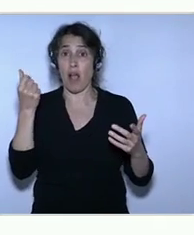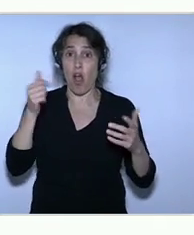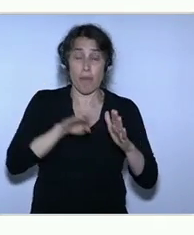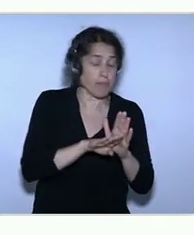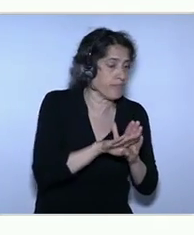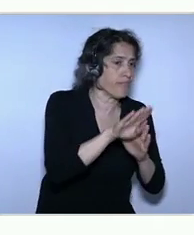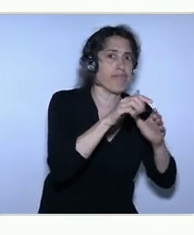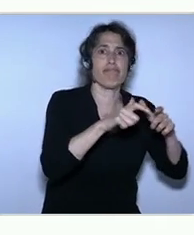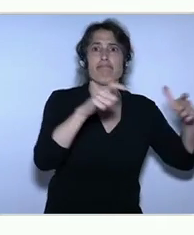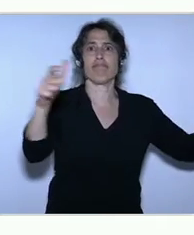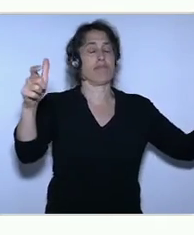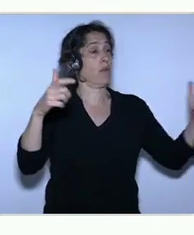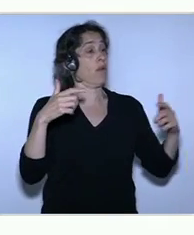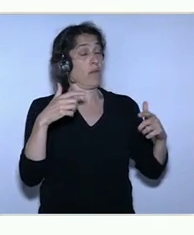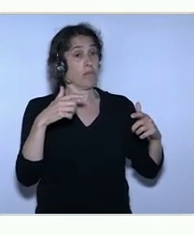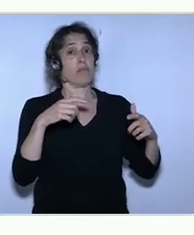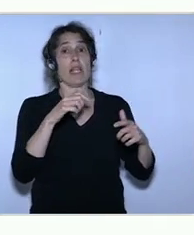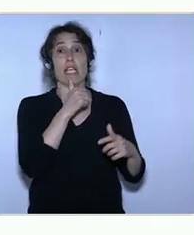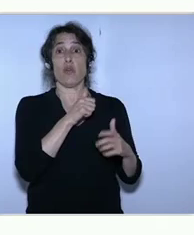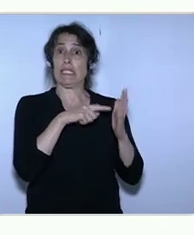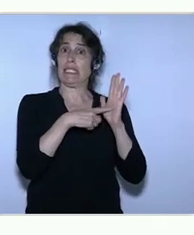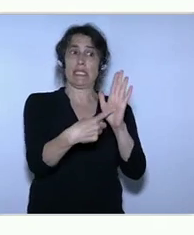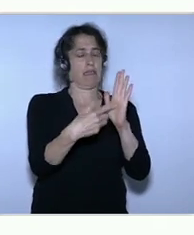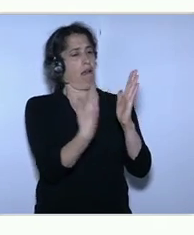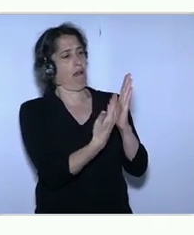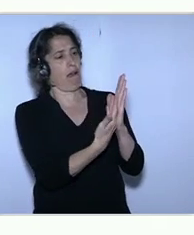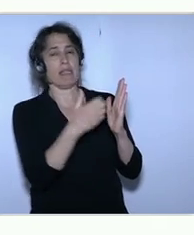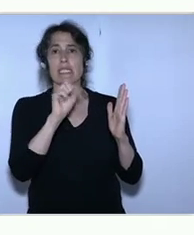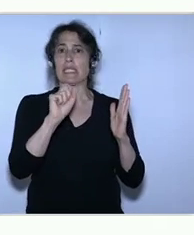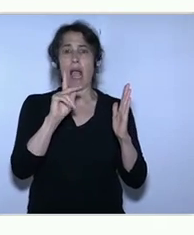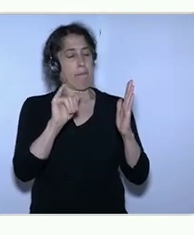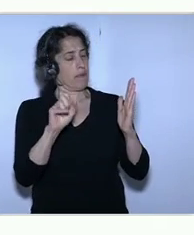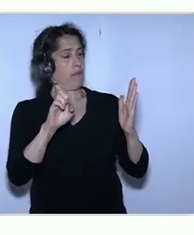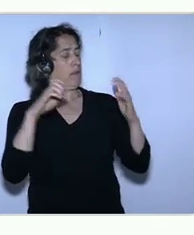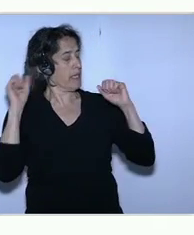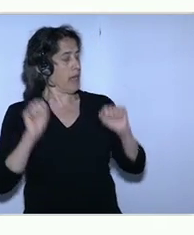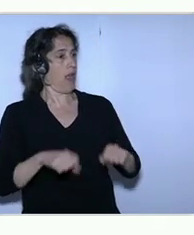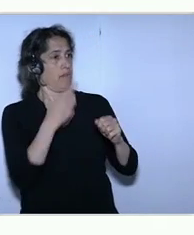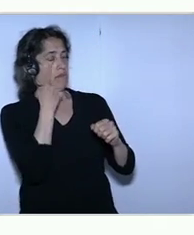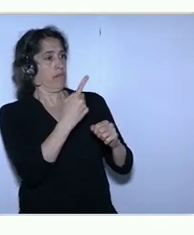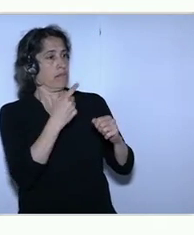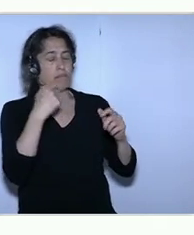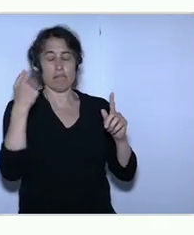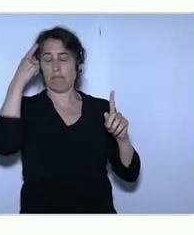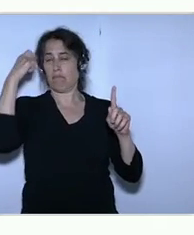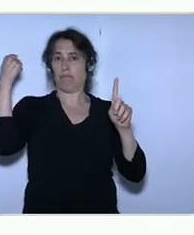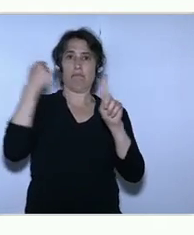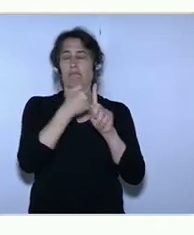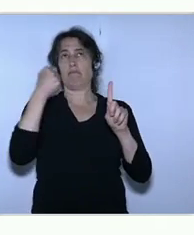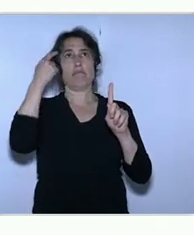about e-services, electronics, digital, and so forth. So this is all possible, and will accelerate.